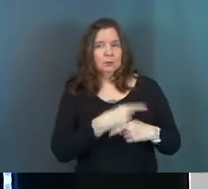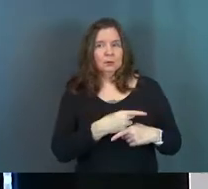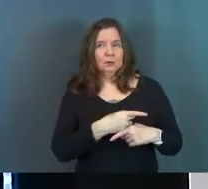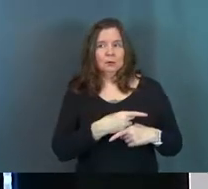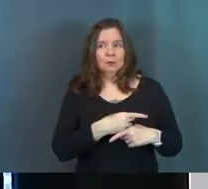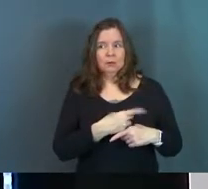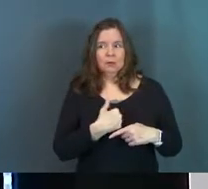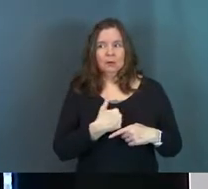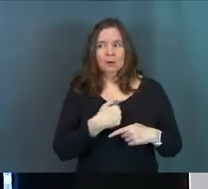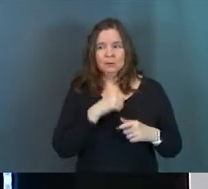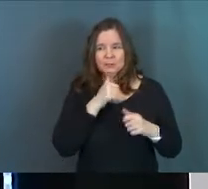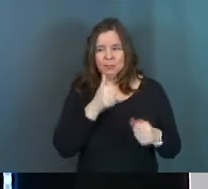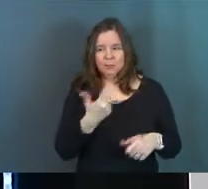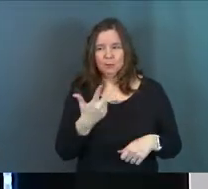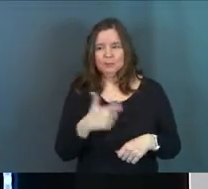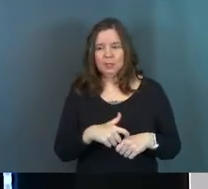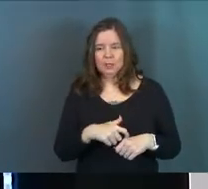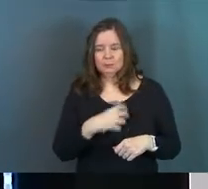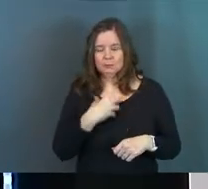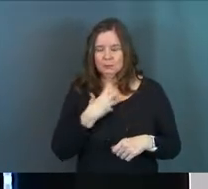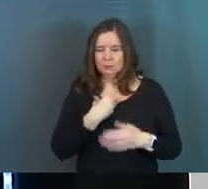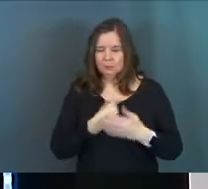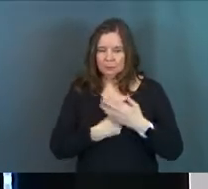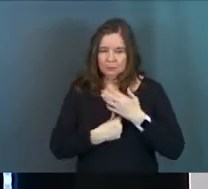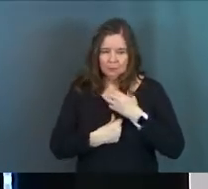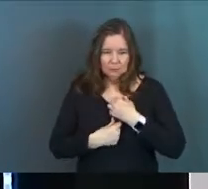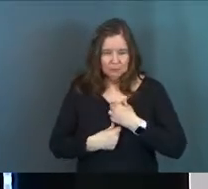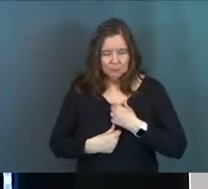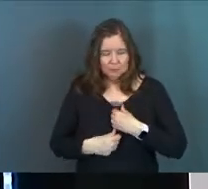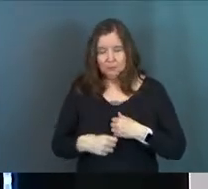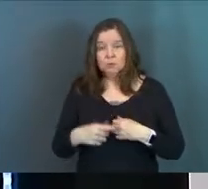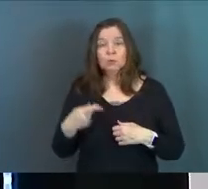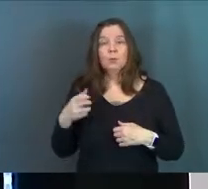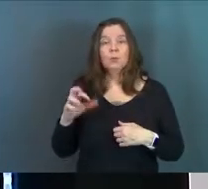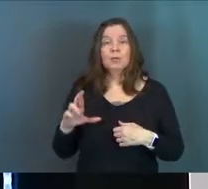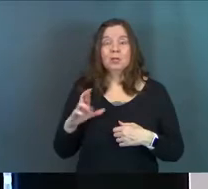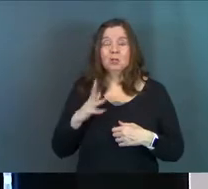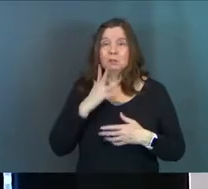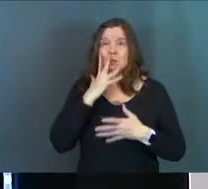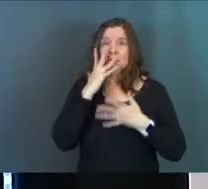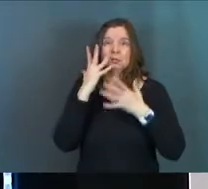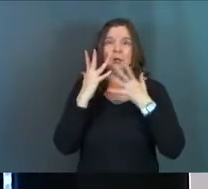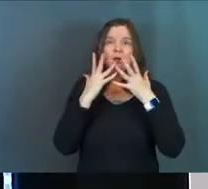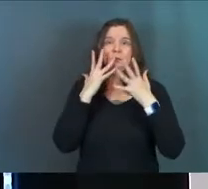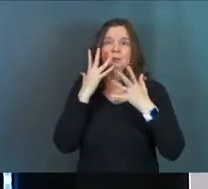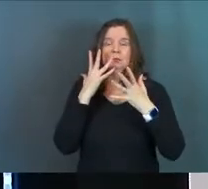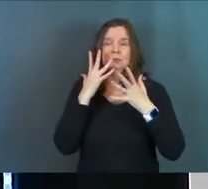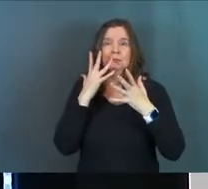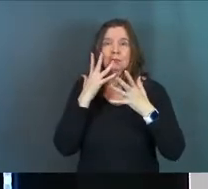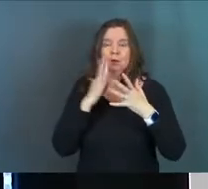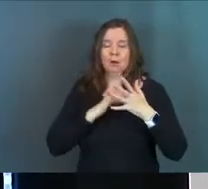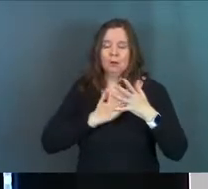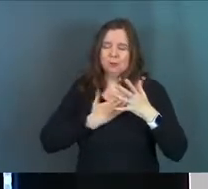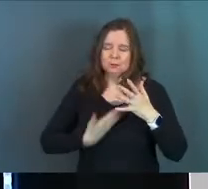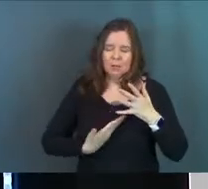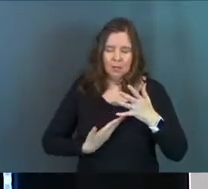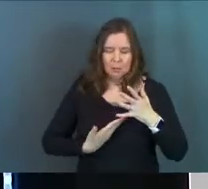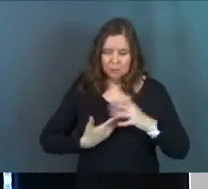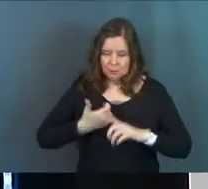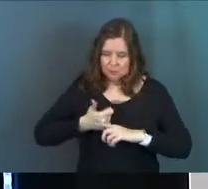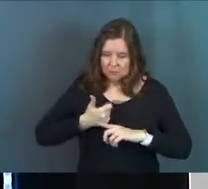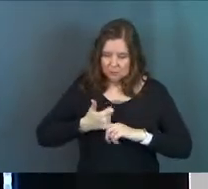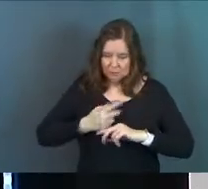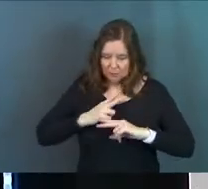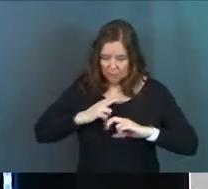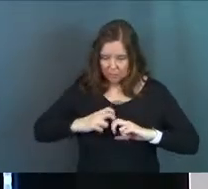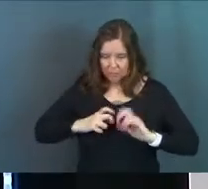He said it and it happened. I denied him three times. And so Peter, ashamed, so upset with the decisions he's just